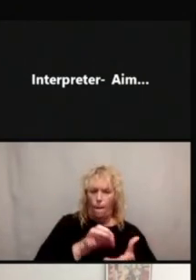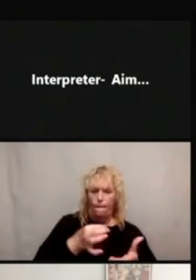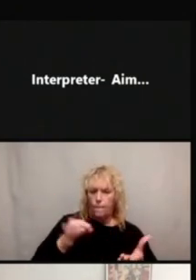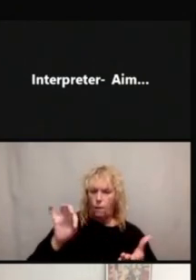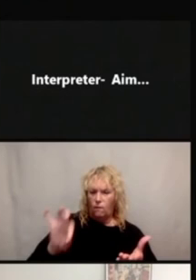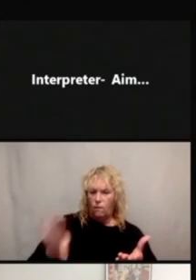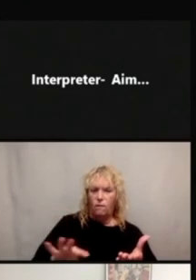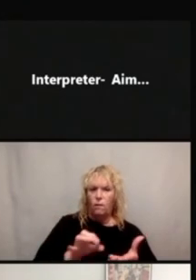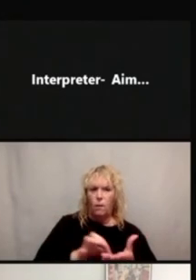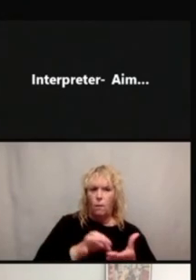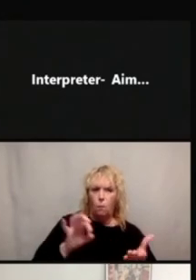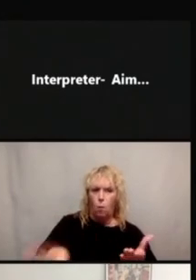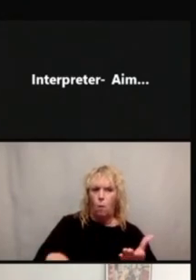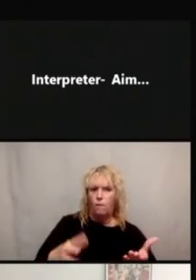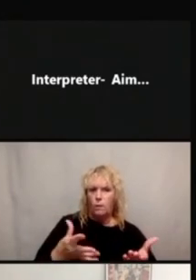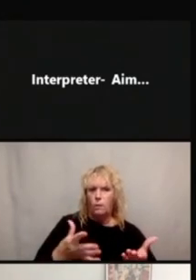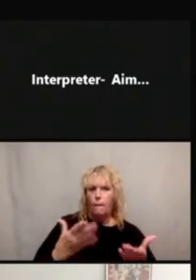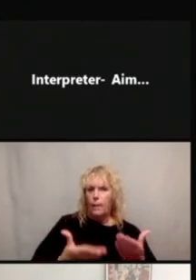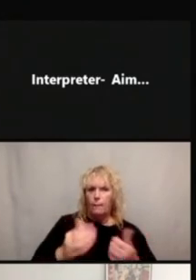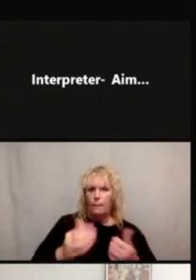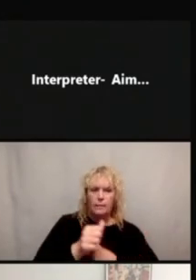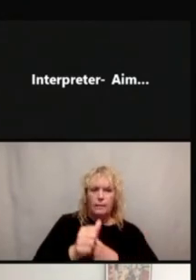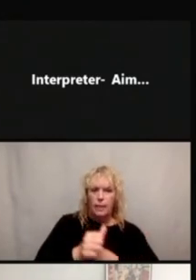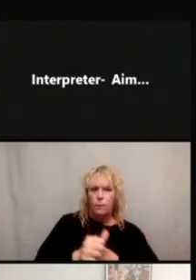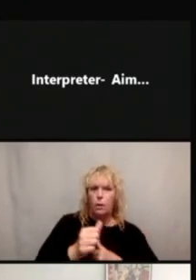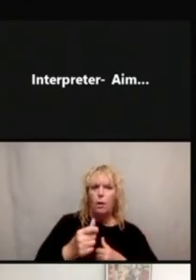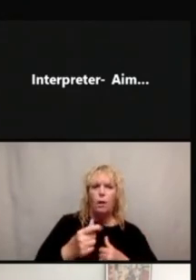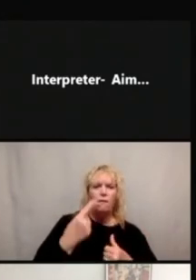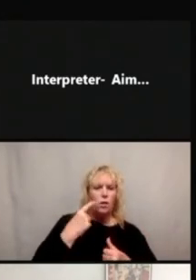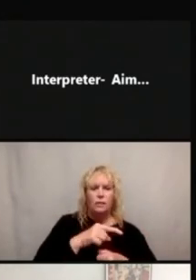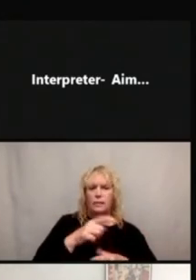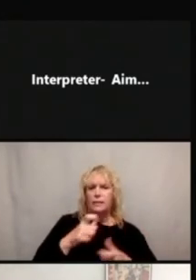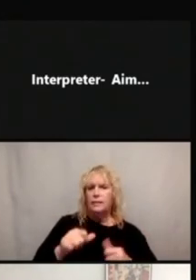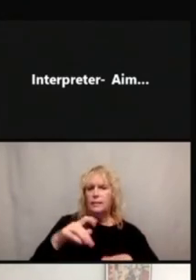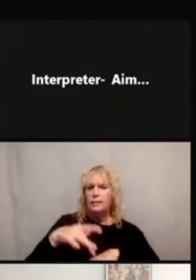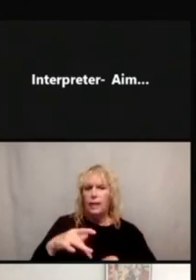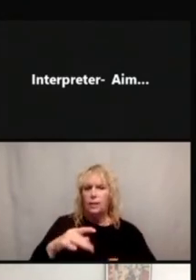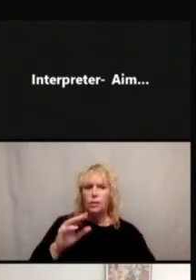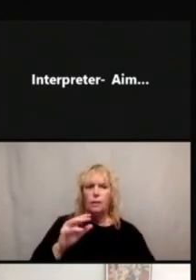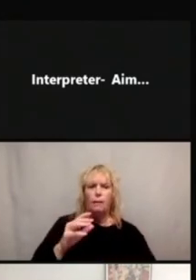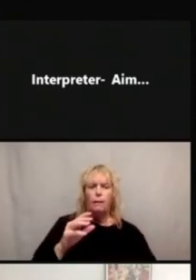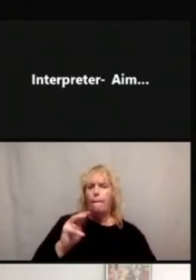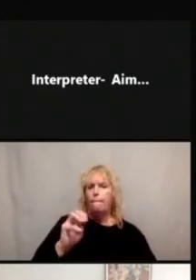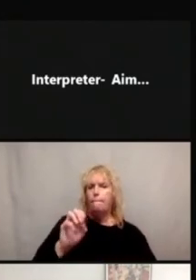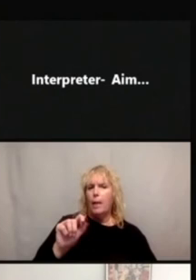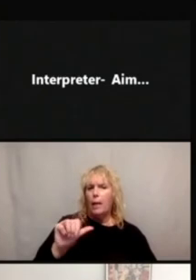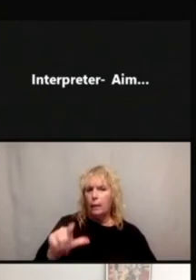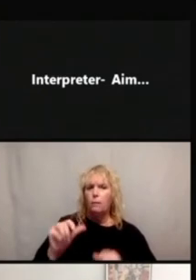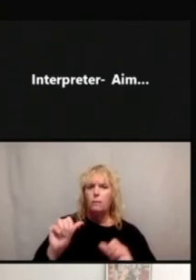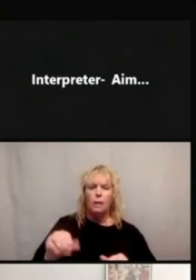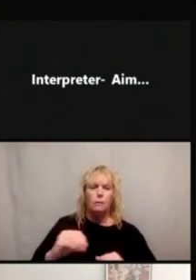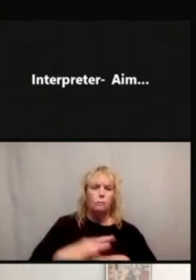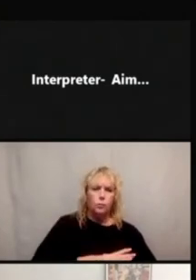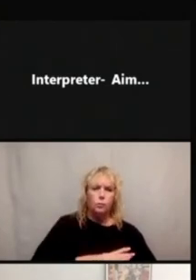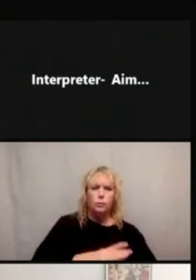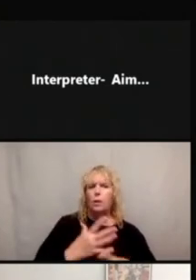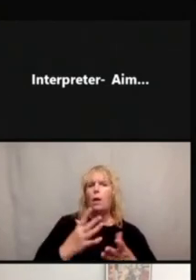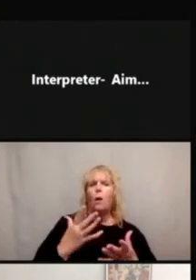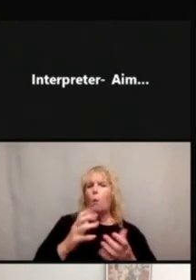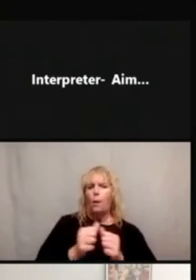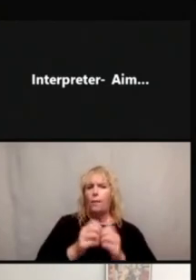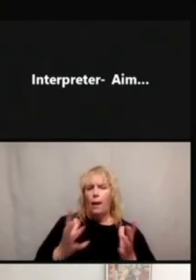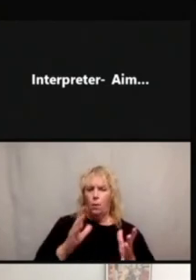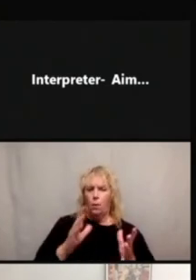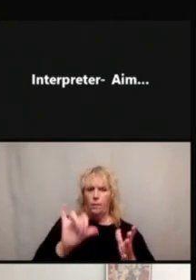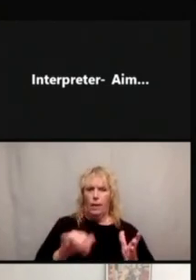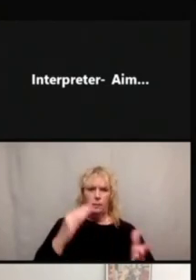So maybe it's dangerous for the pill to touch metal or would contaminate the other pills. But without that context, there